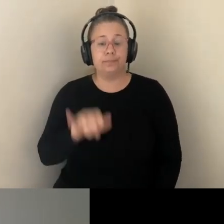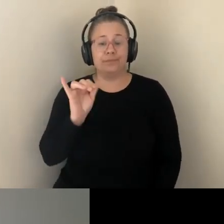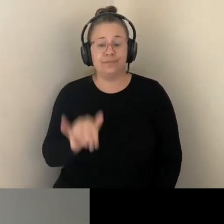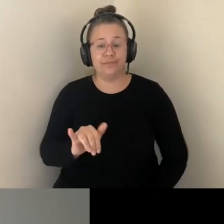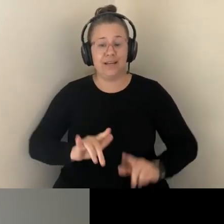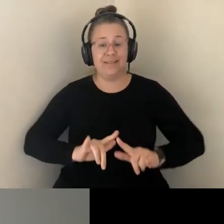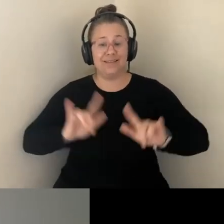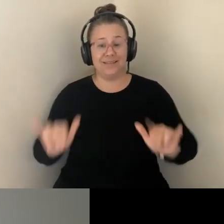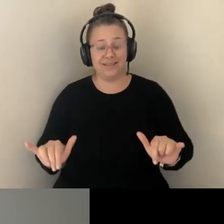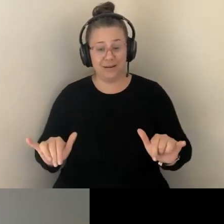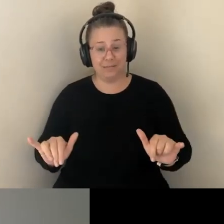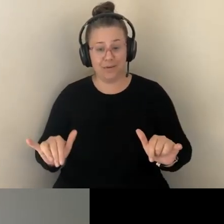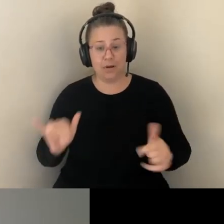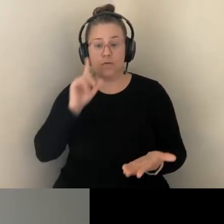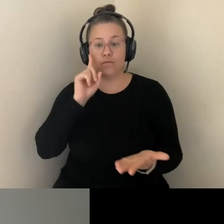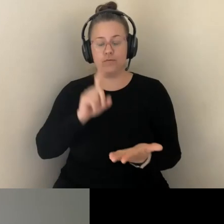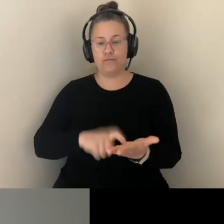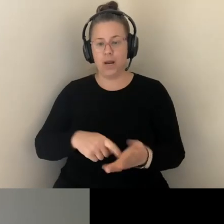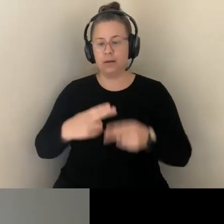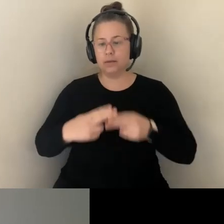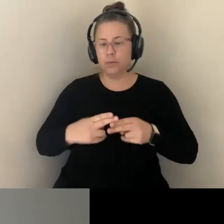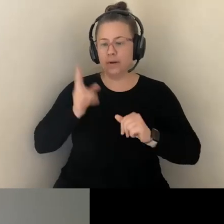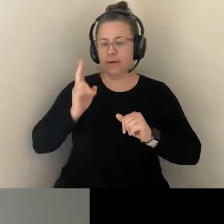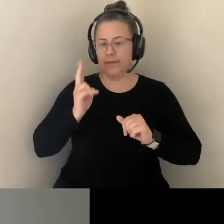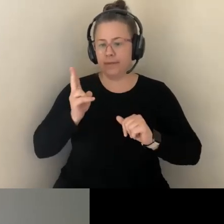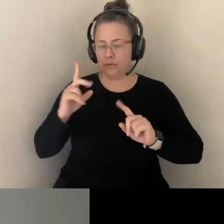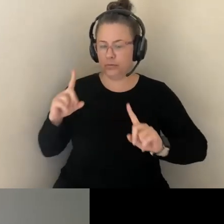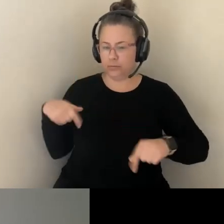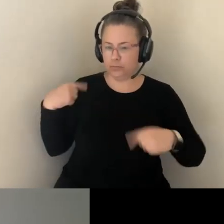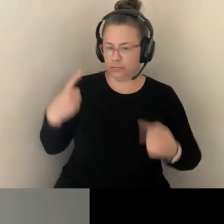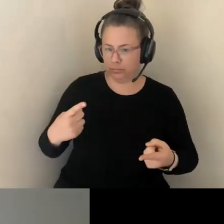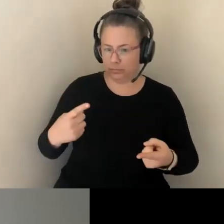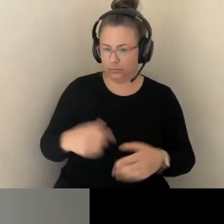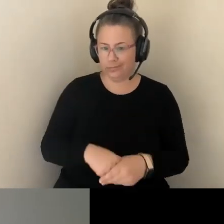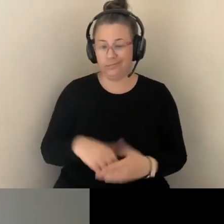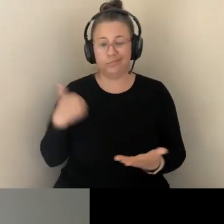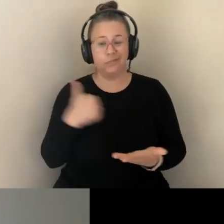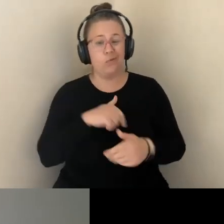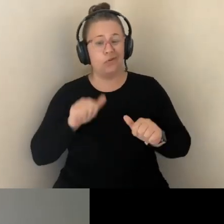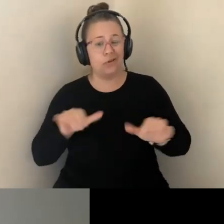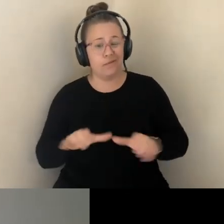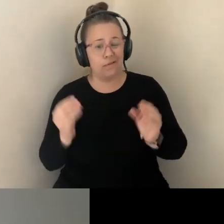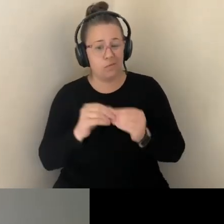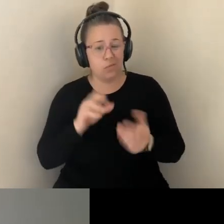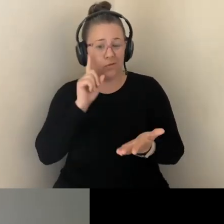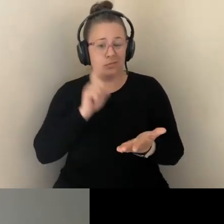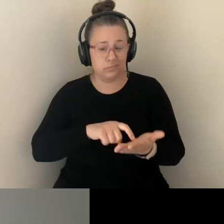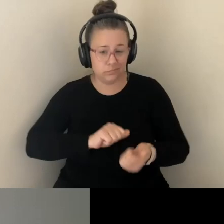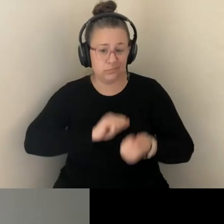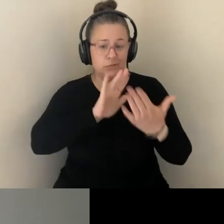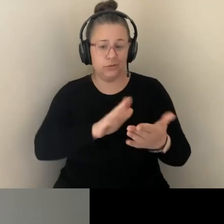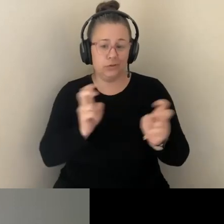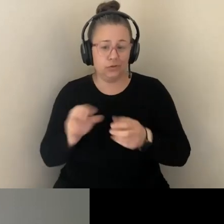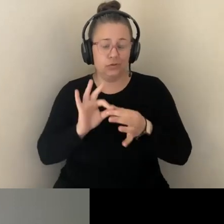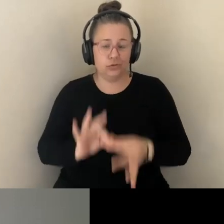GENOMES COMMUNITY COULD HAVE DONE MORE TO ADDRESS THE PERSISTENCE OF EUGENICS, ABLEISM, AND SCIENTIFIC RACISM, AND SIMPLISTIC